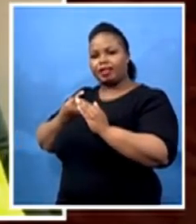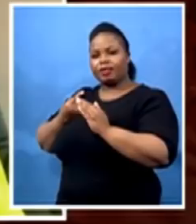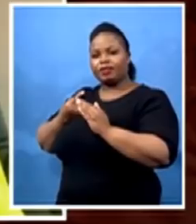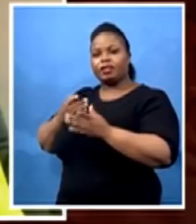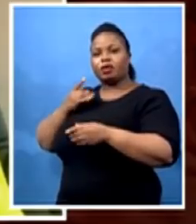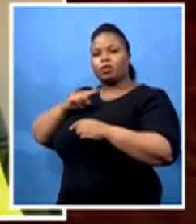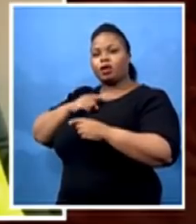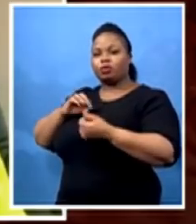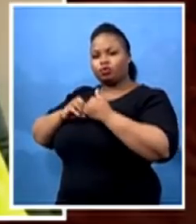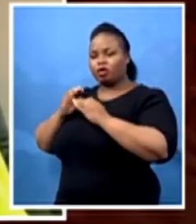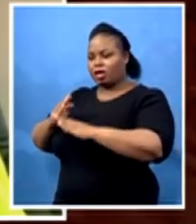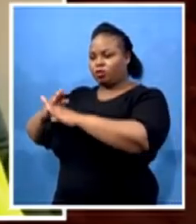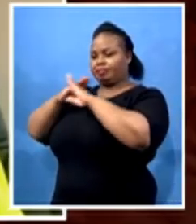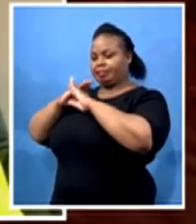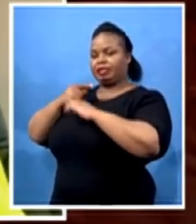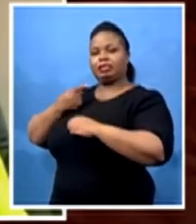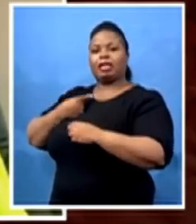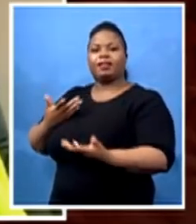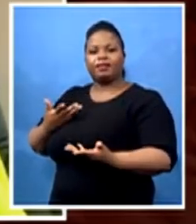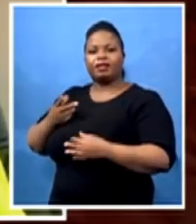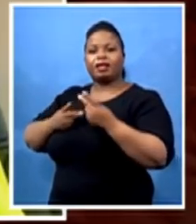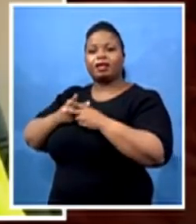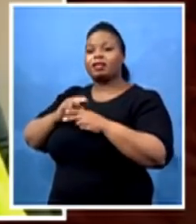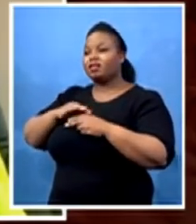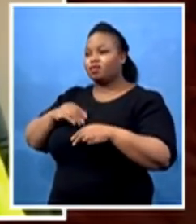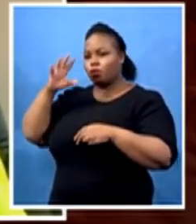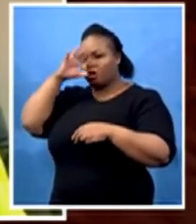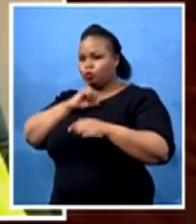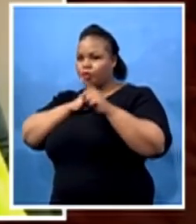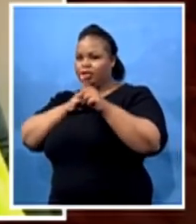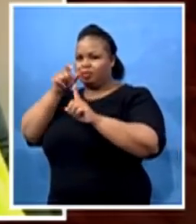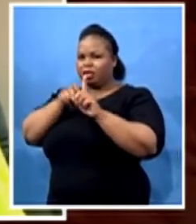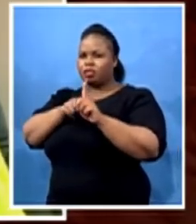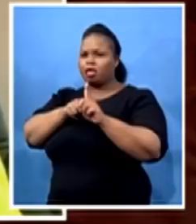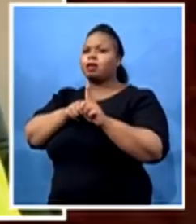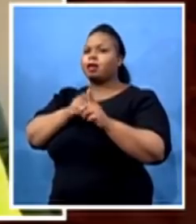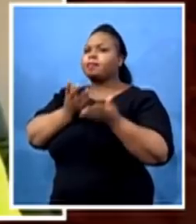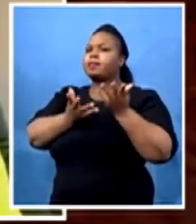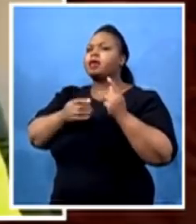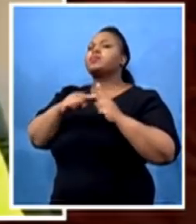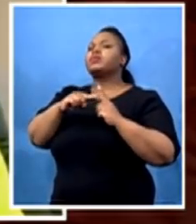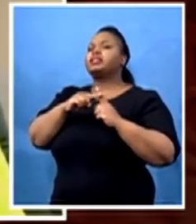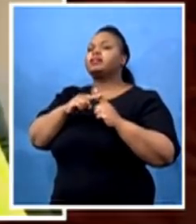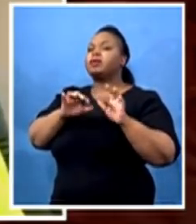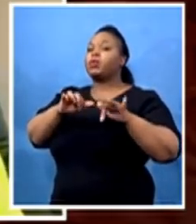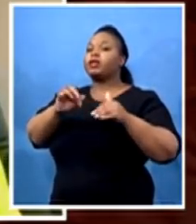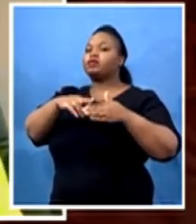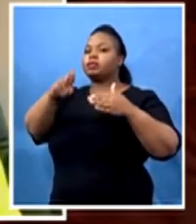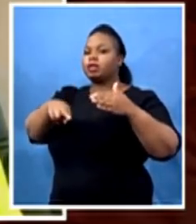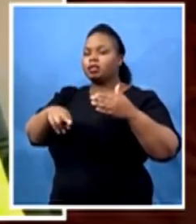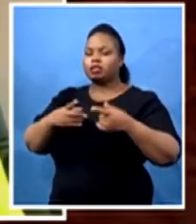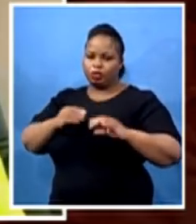could be infected but are awaiting whatever, we train them on how to self-isolate within